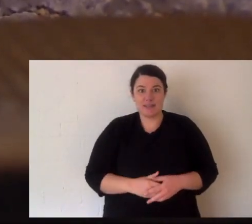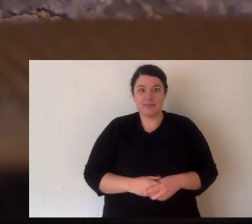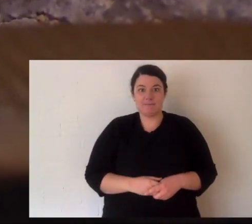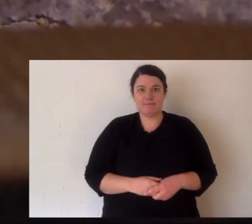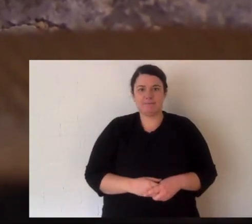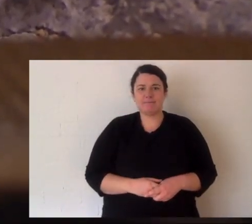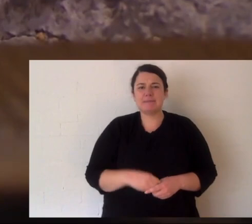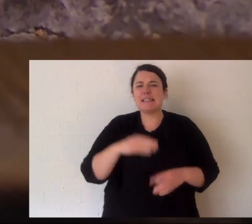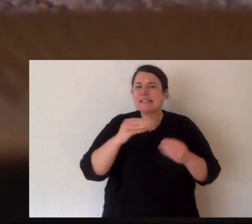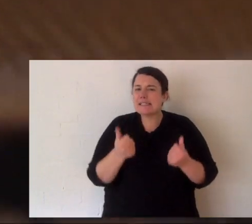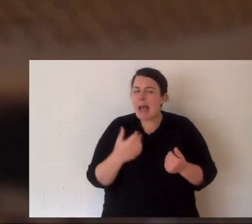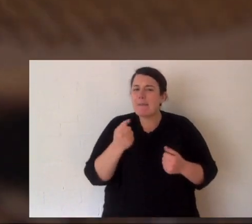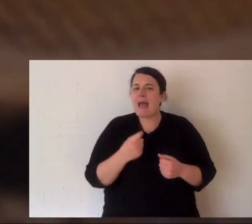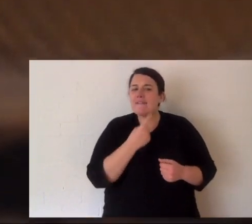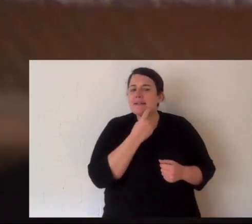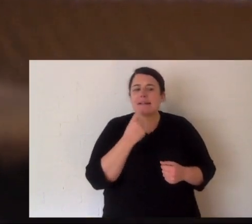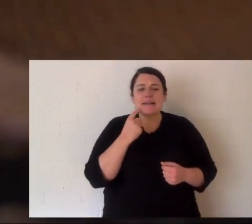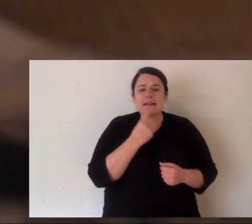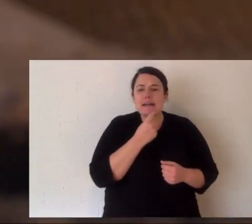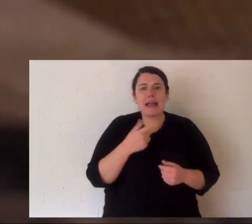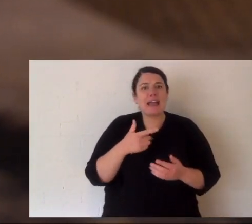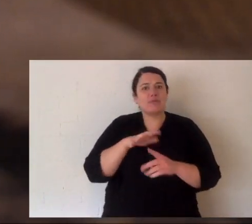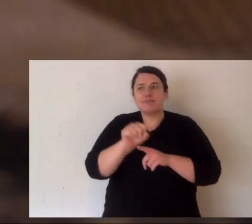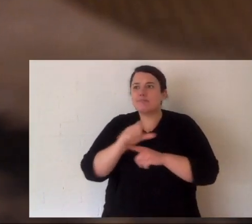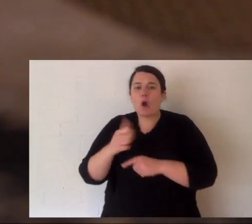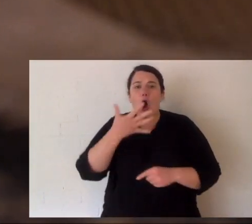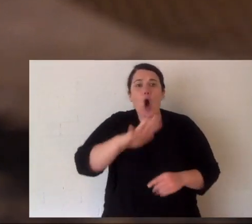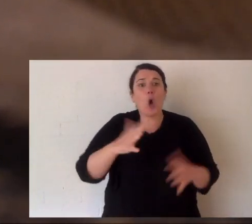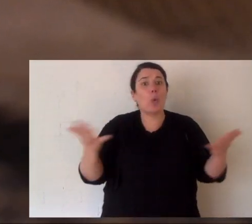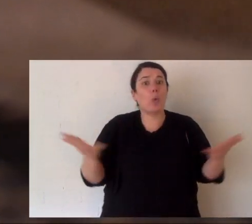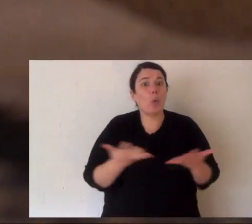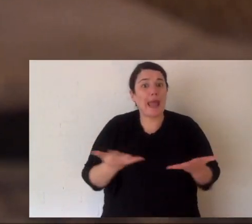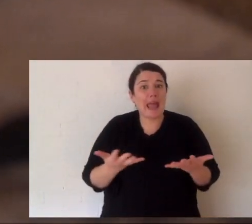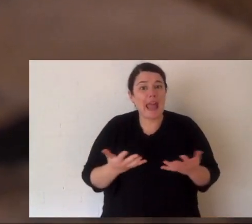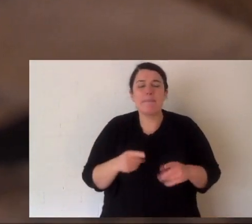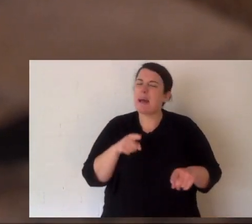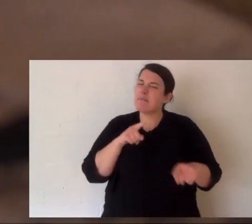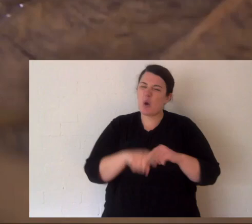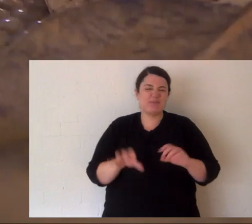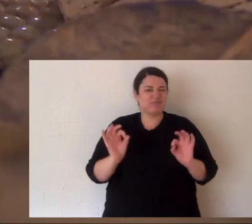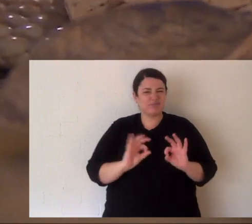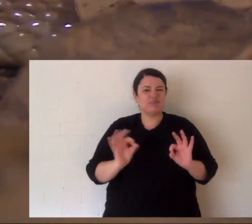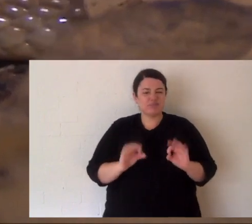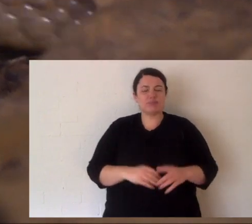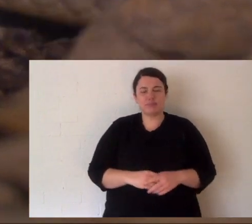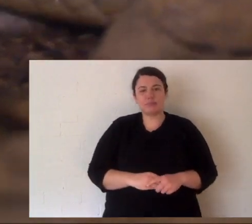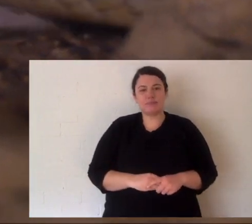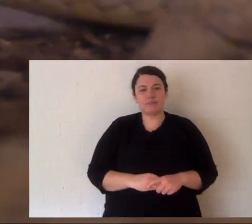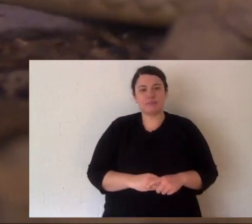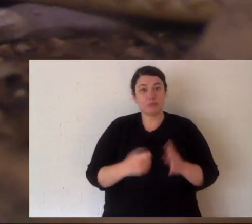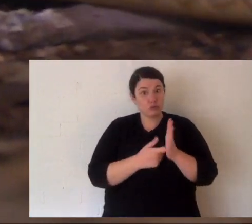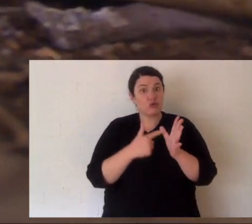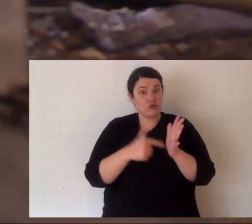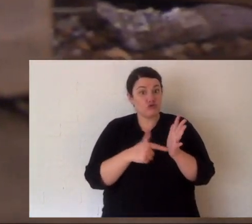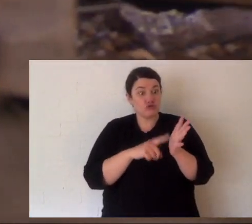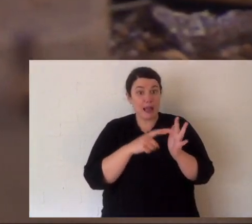like pythons have heat sensing pits. Most Australian elapids, which are the Australian venomous snakes, don't. But pit vipers do.